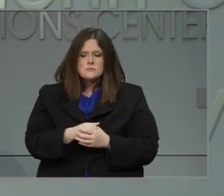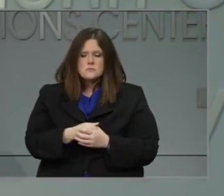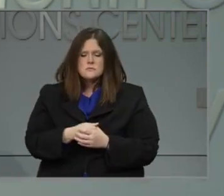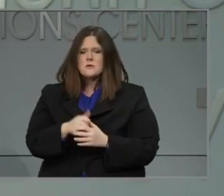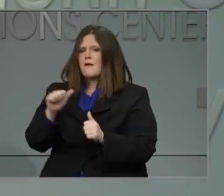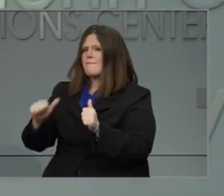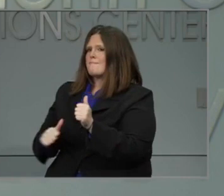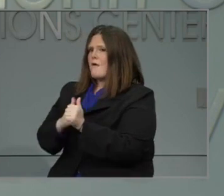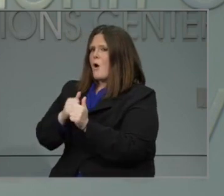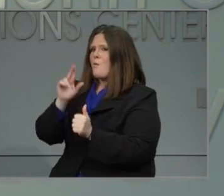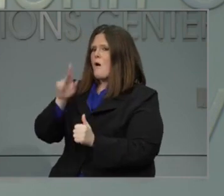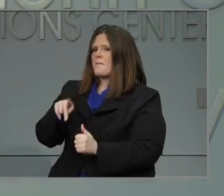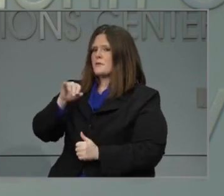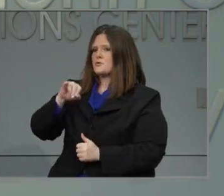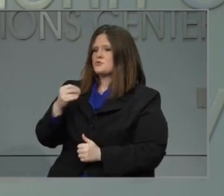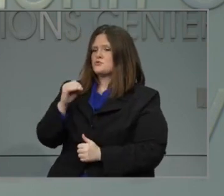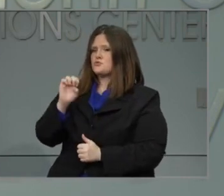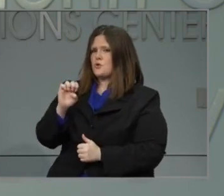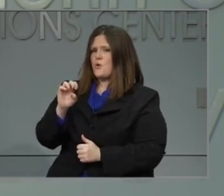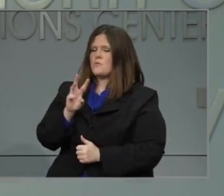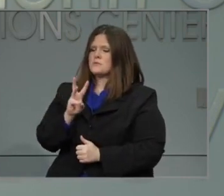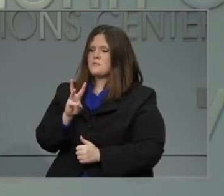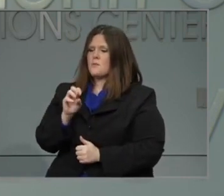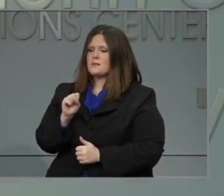Follow-up, Joe Bruno, WSOC.